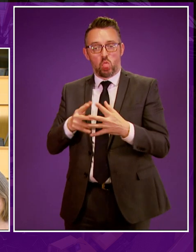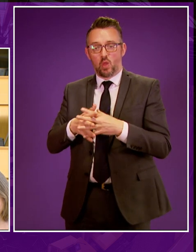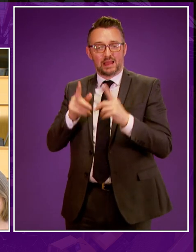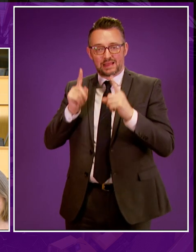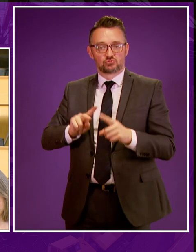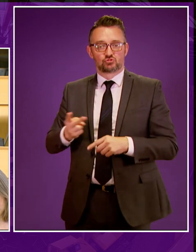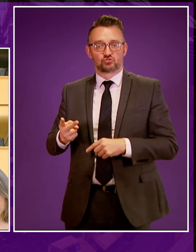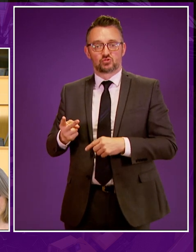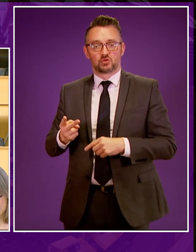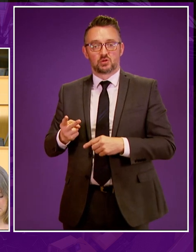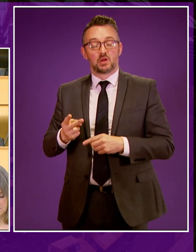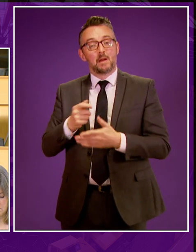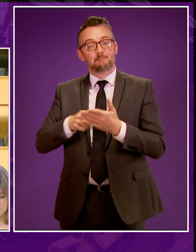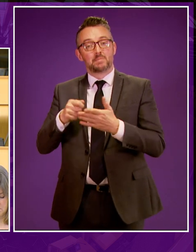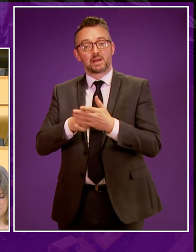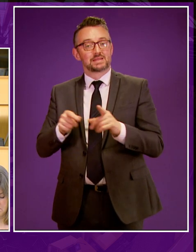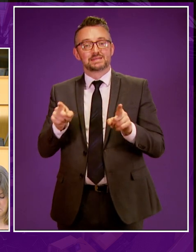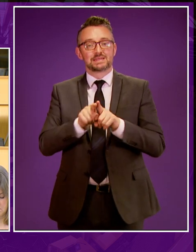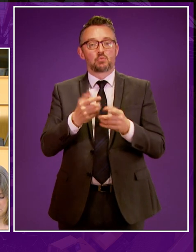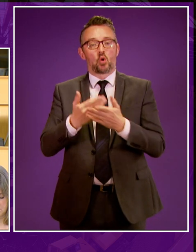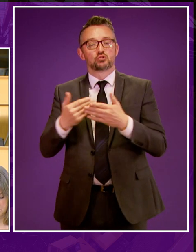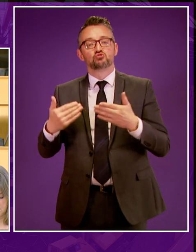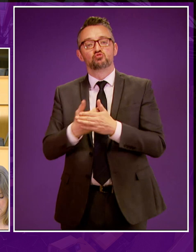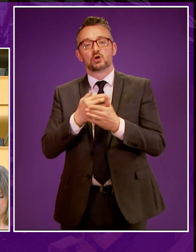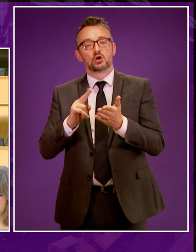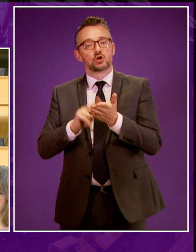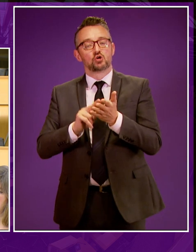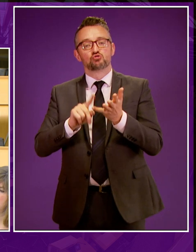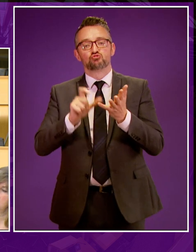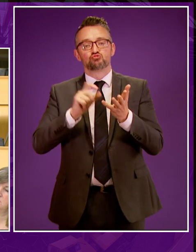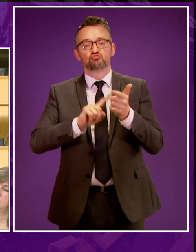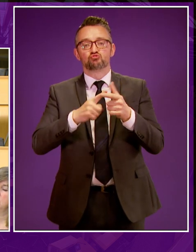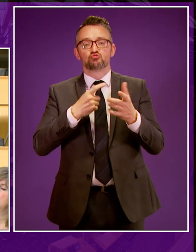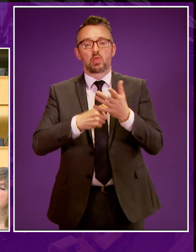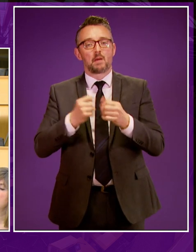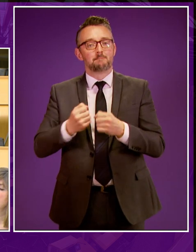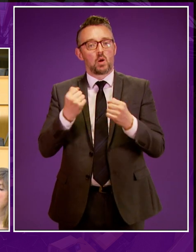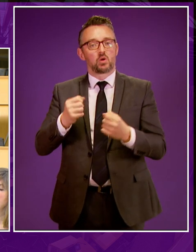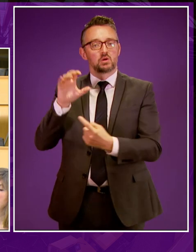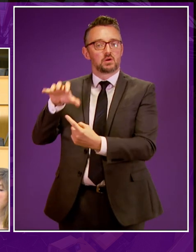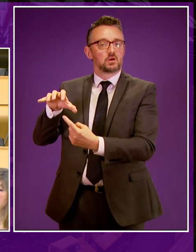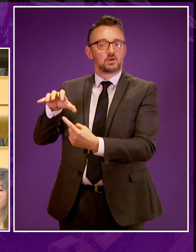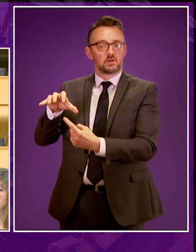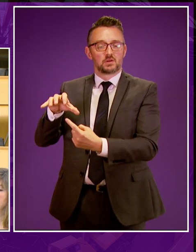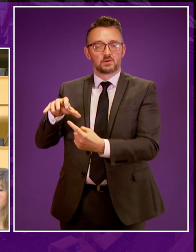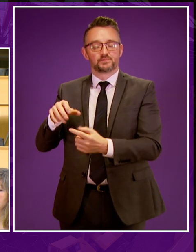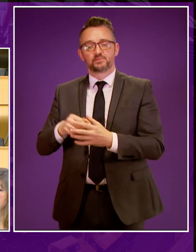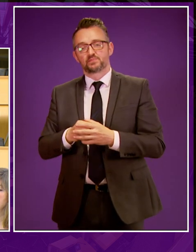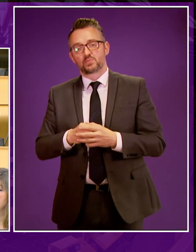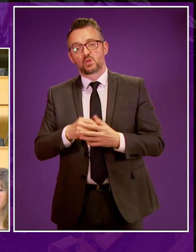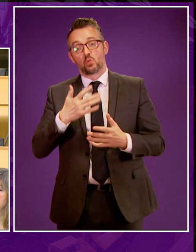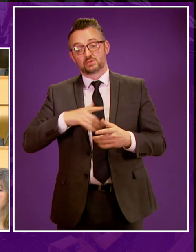It would put the ban on the same footing as the ban on new nuclear power stations, providing direction on a national strategic issue,